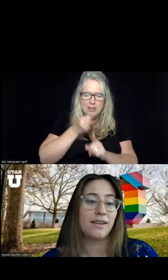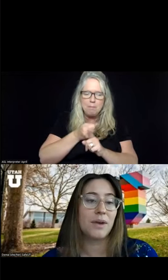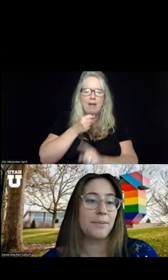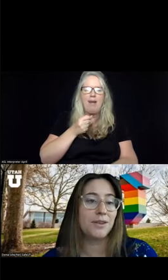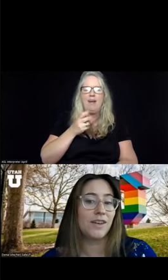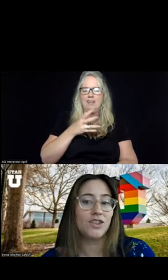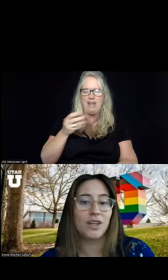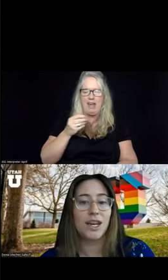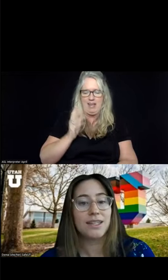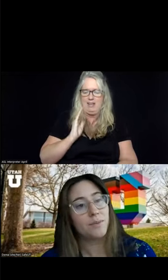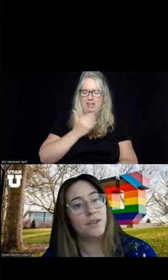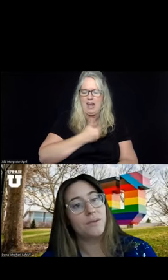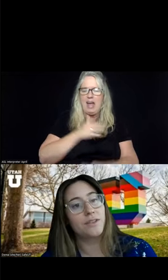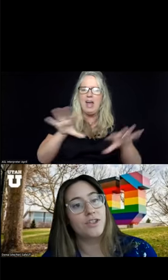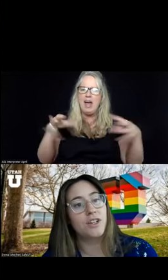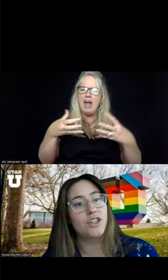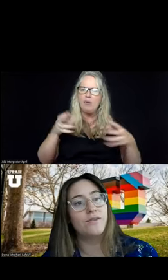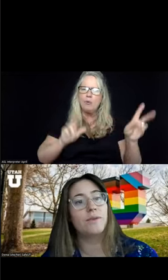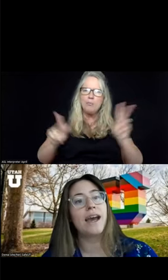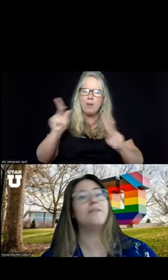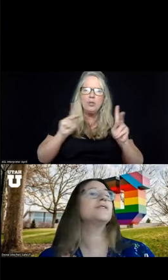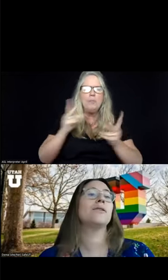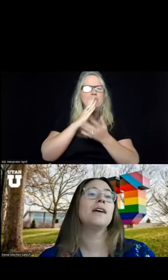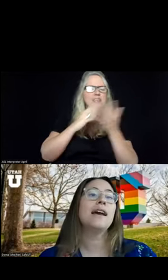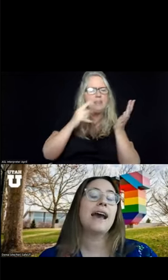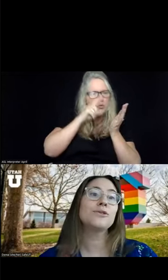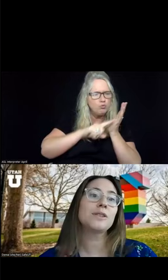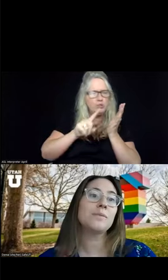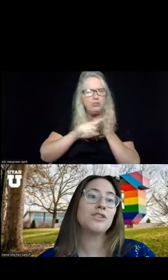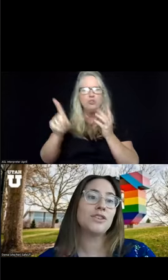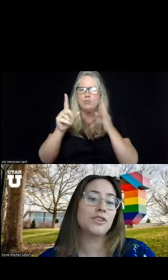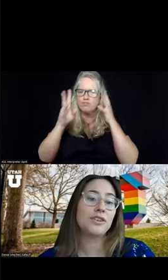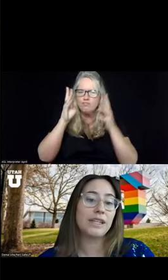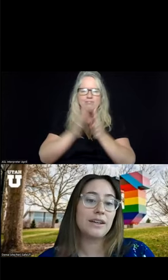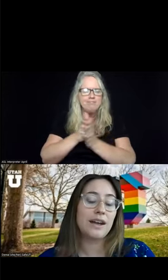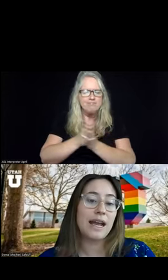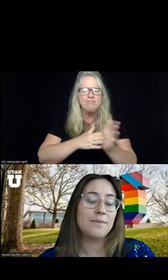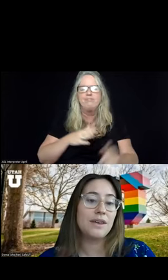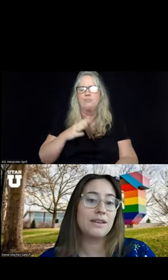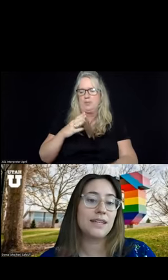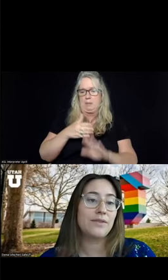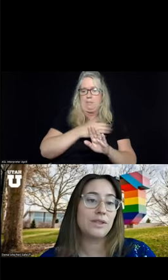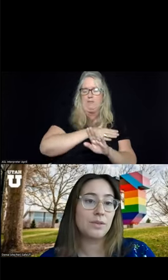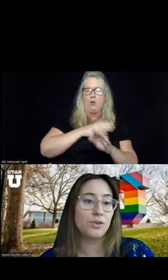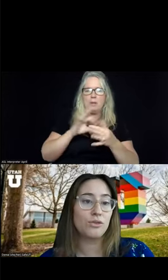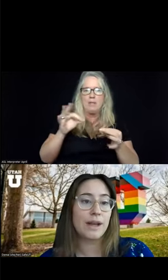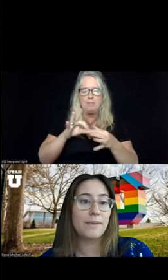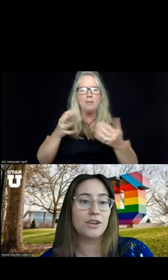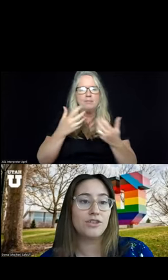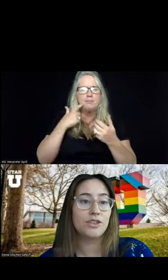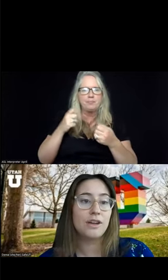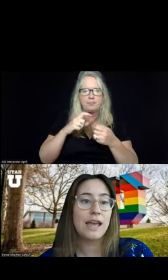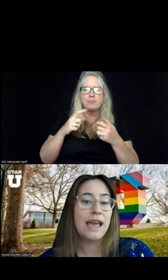our population and some of the research initiatives we have. So as was mentioned earlier, I'm the SafeUT